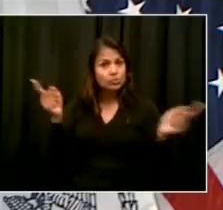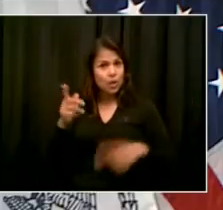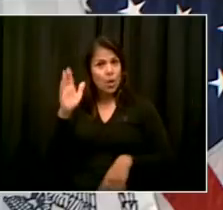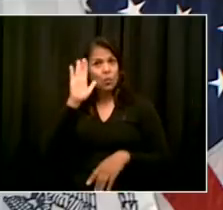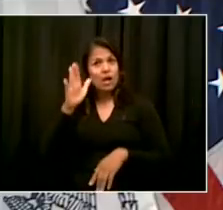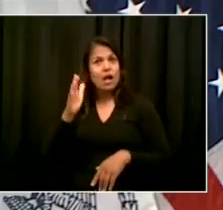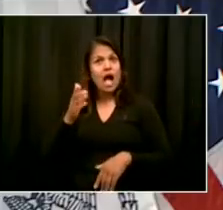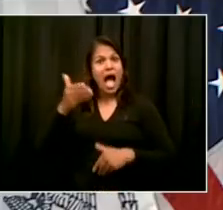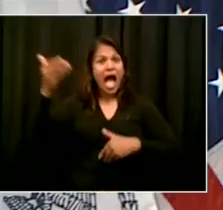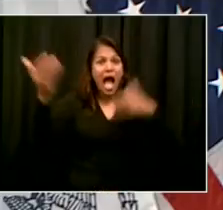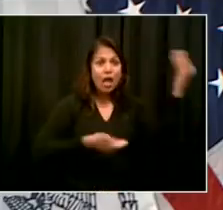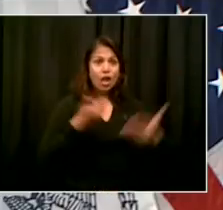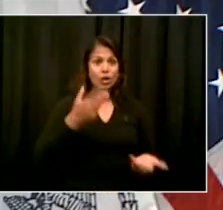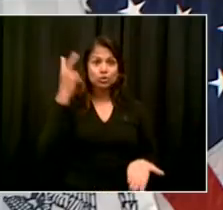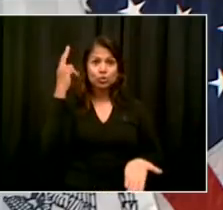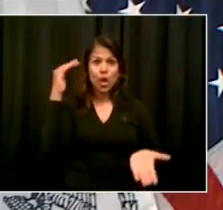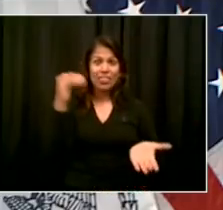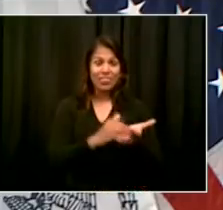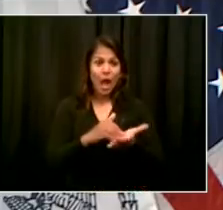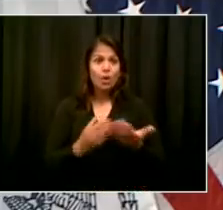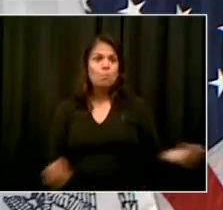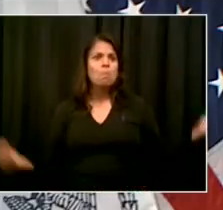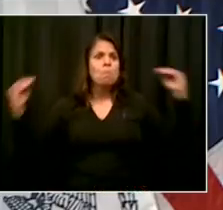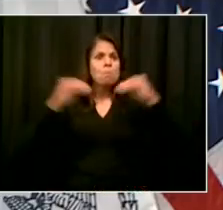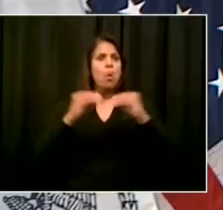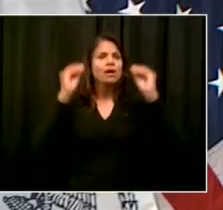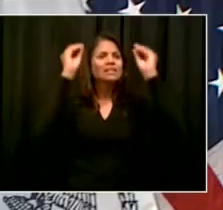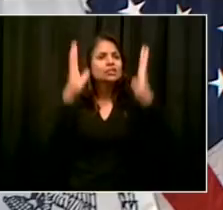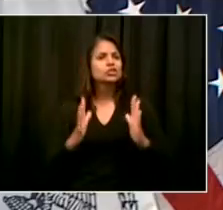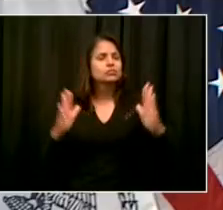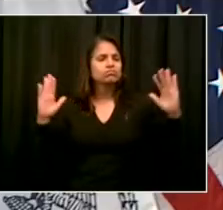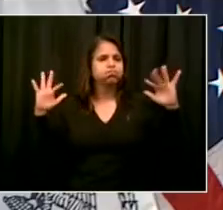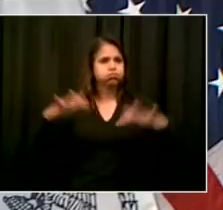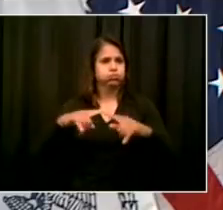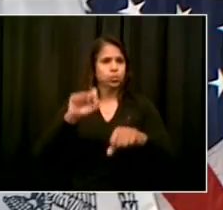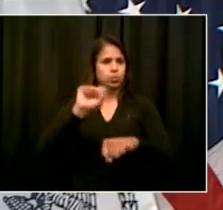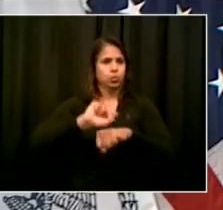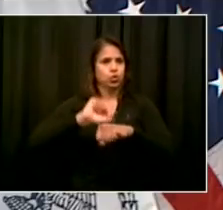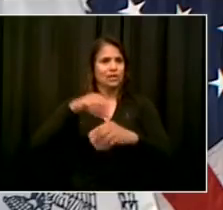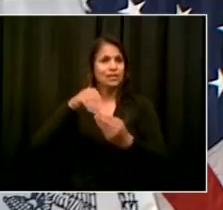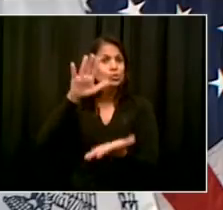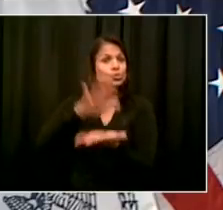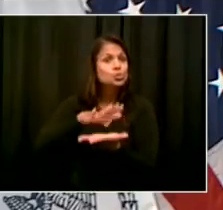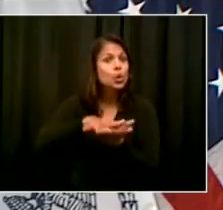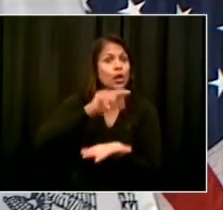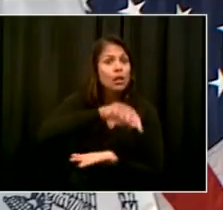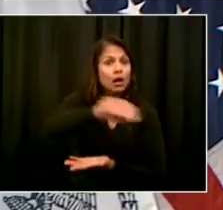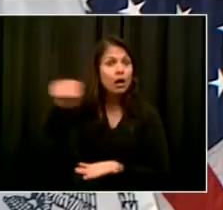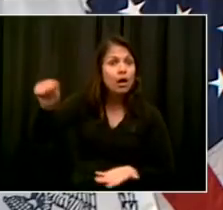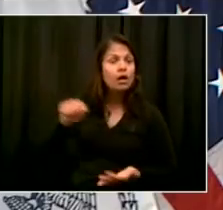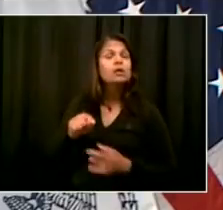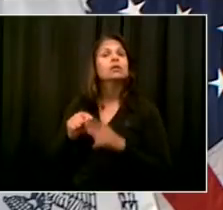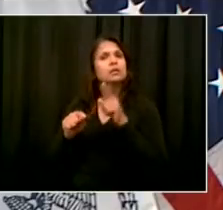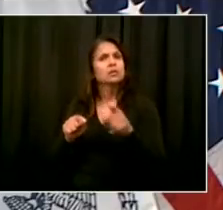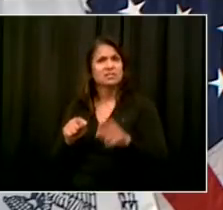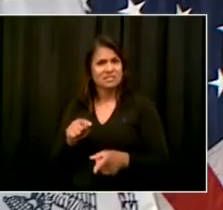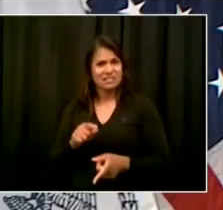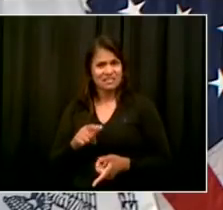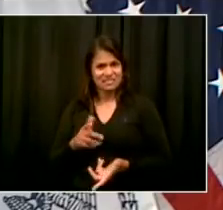from principals, parents, and teachers that the staffing situation today is a mess. They don't know who's teaching what,